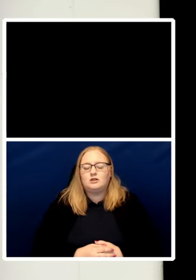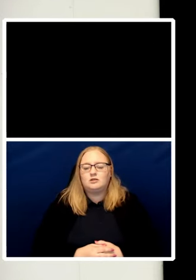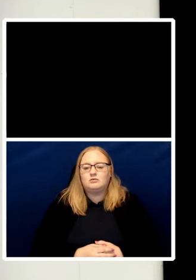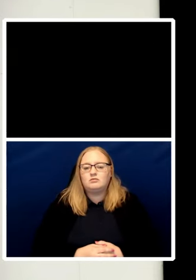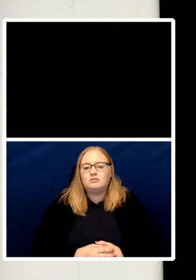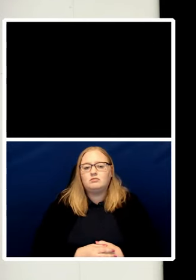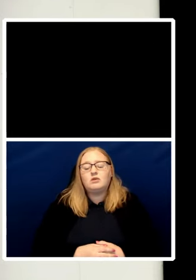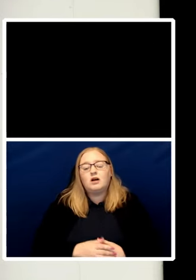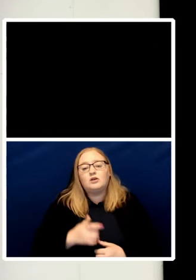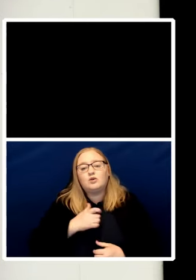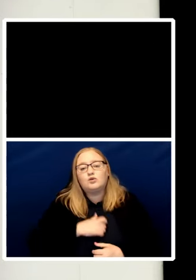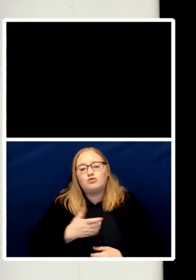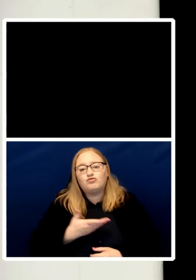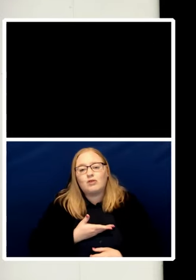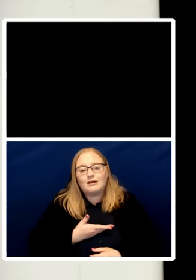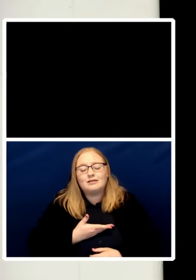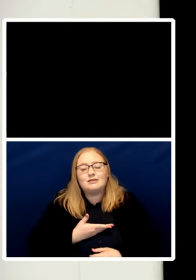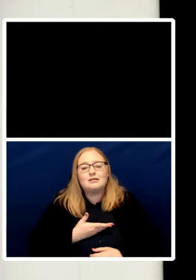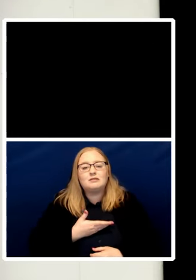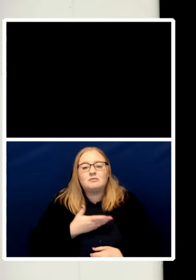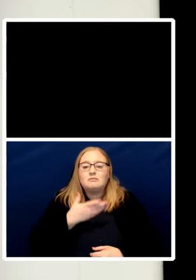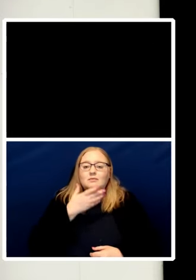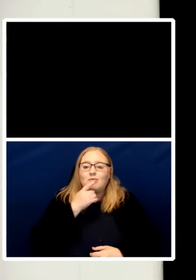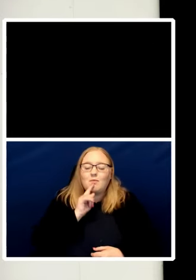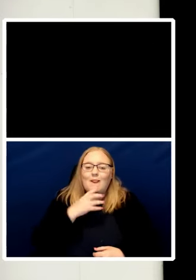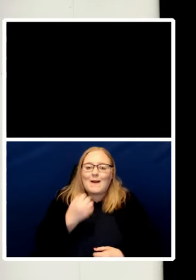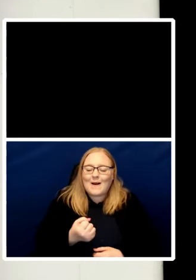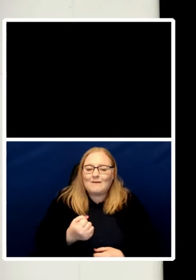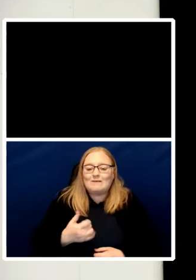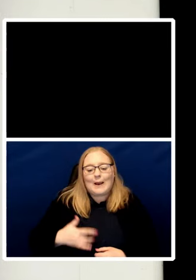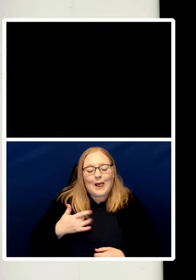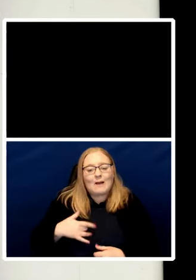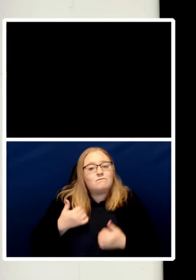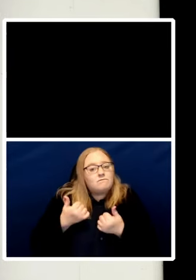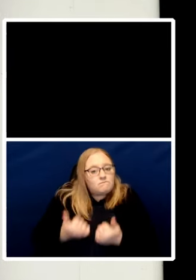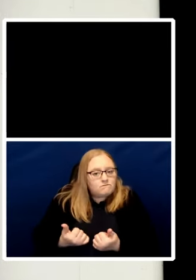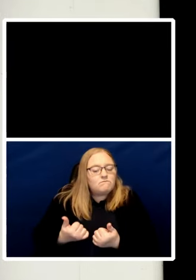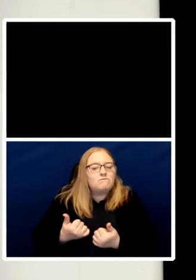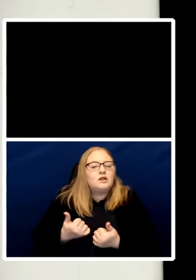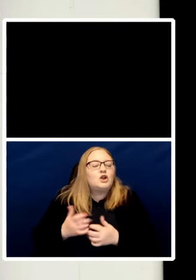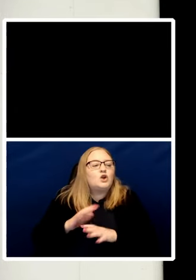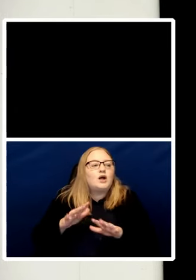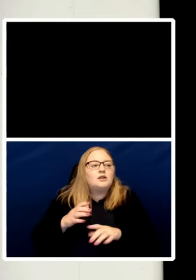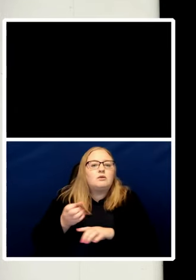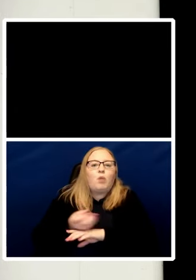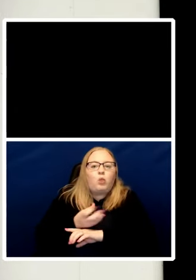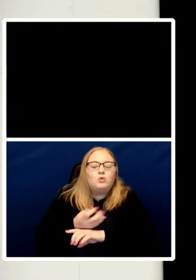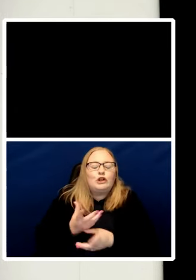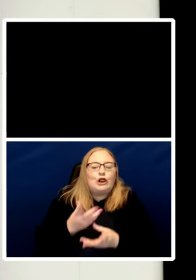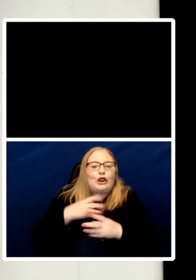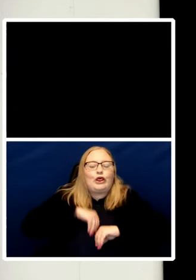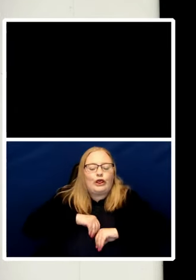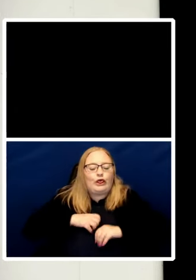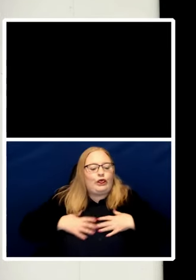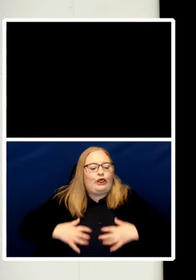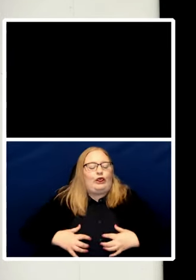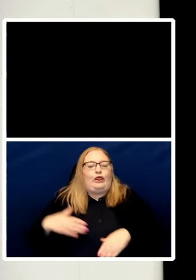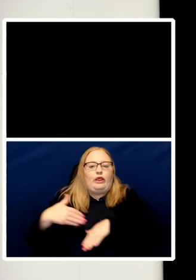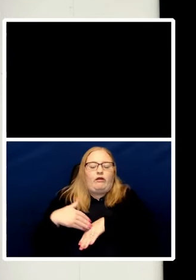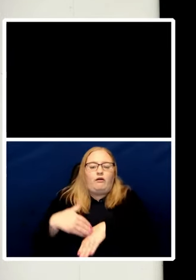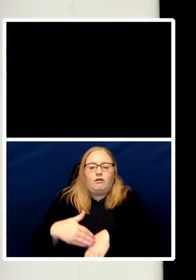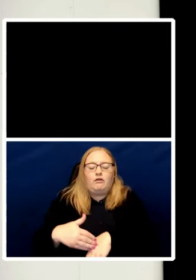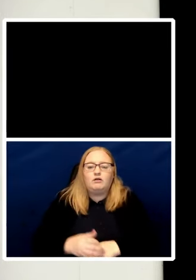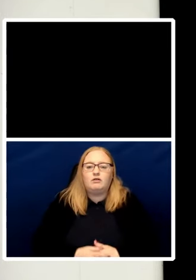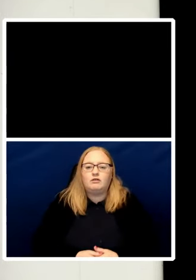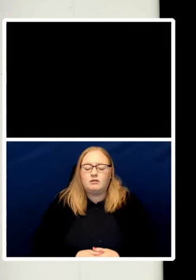living decent lives unpolluted lives as Sadiq Khan would say we see human rights as being about the alleviation of